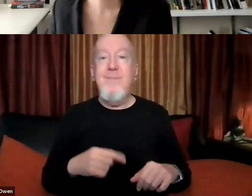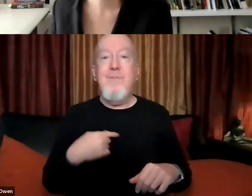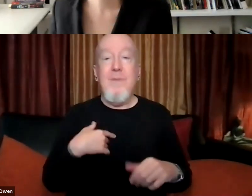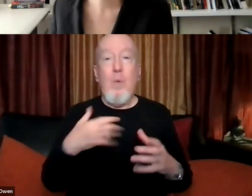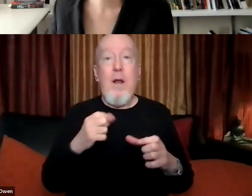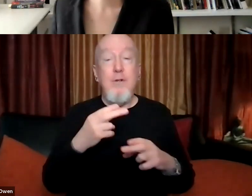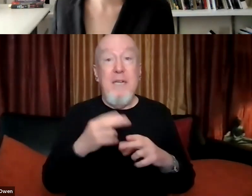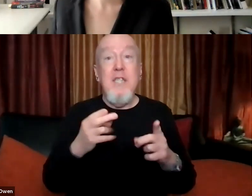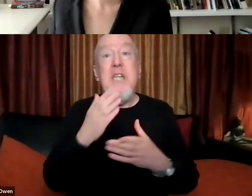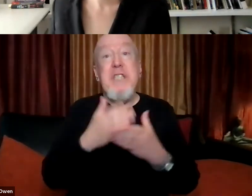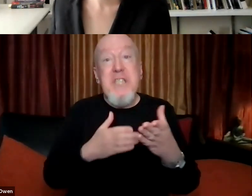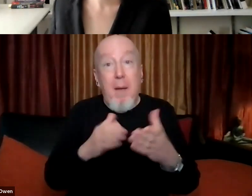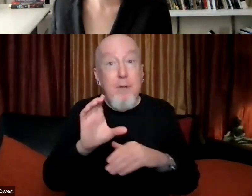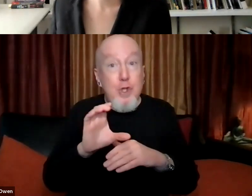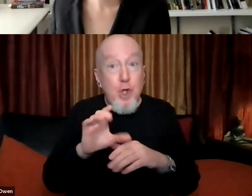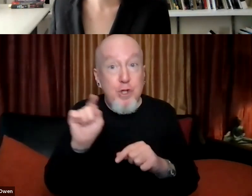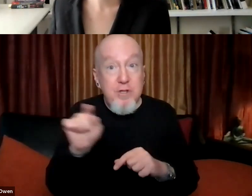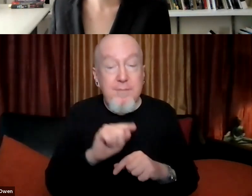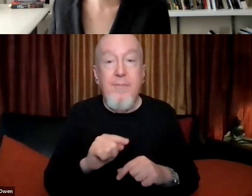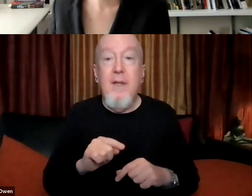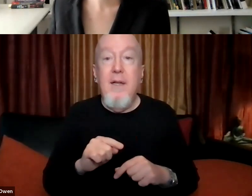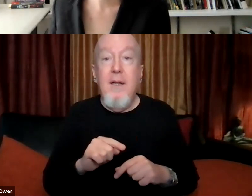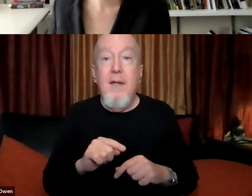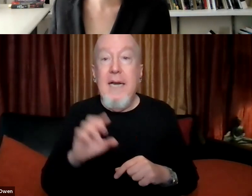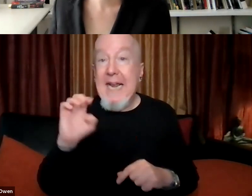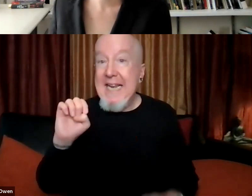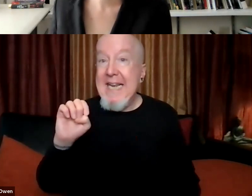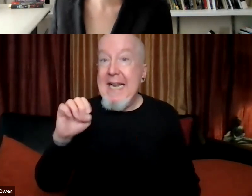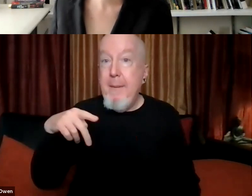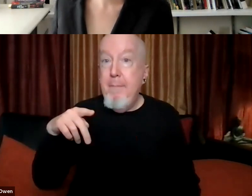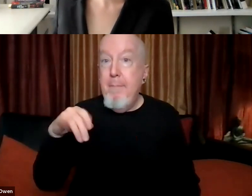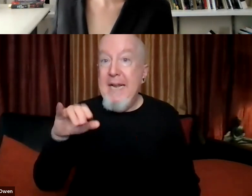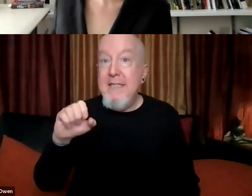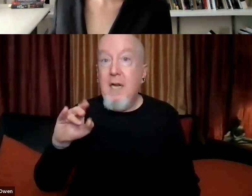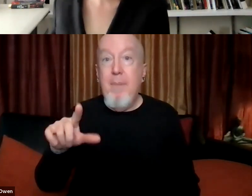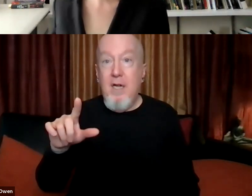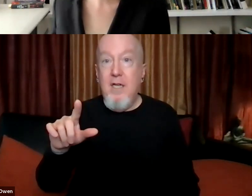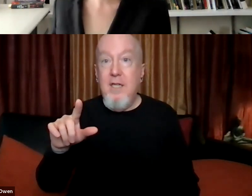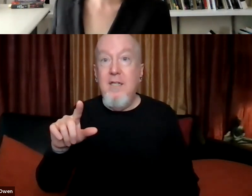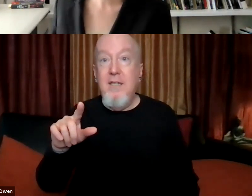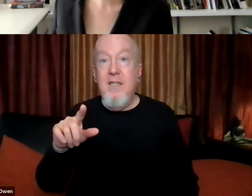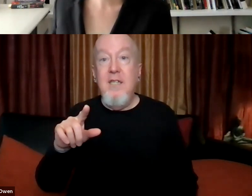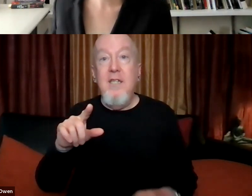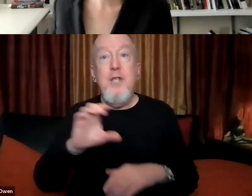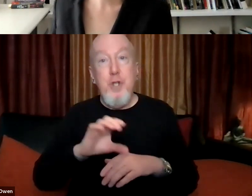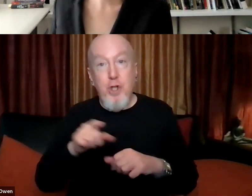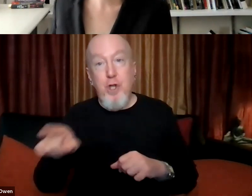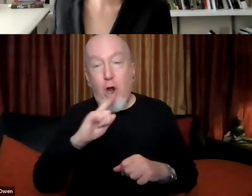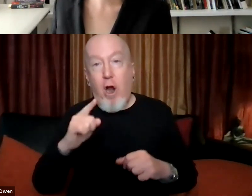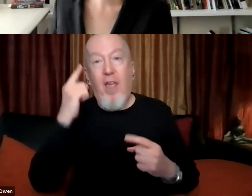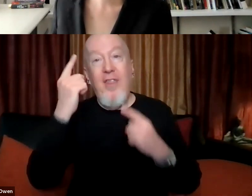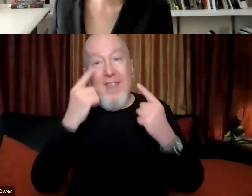say that some churches like the Episcopal church are considering reparations